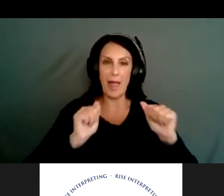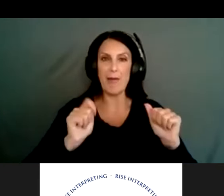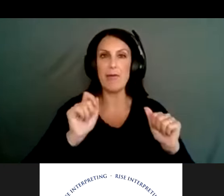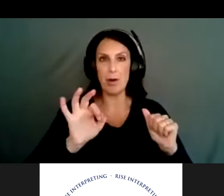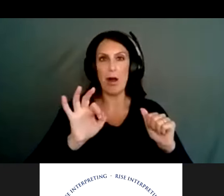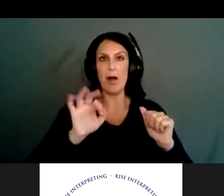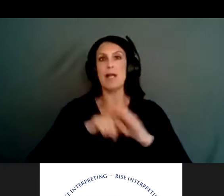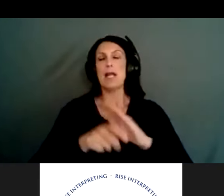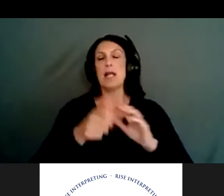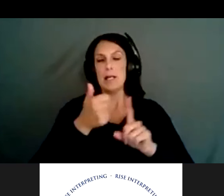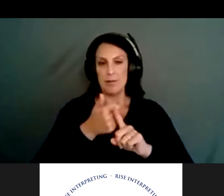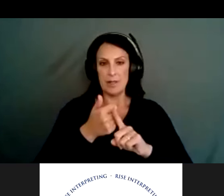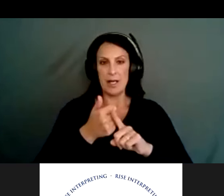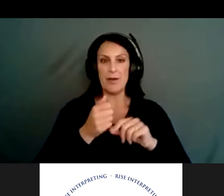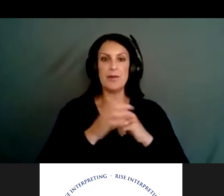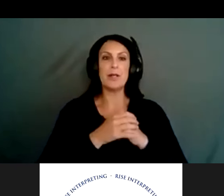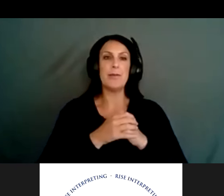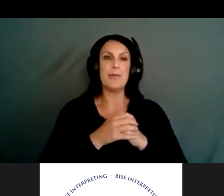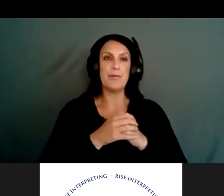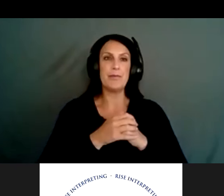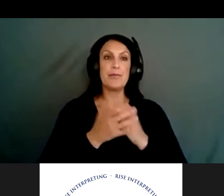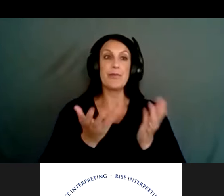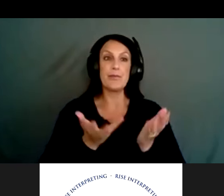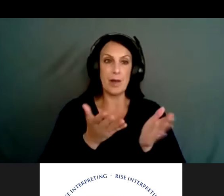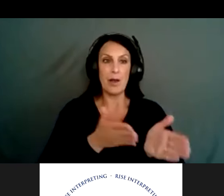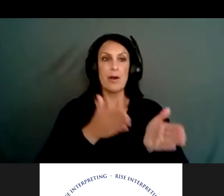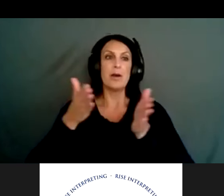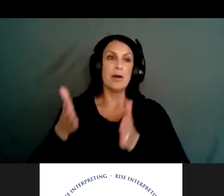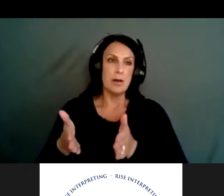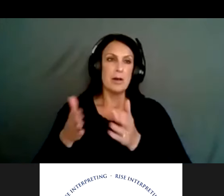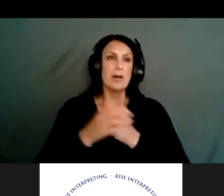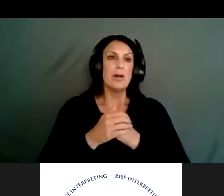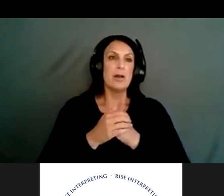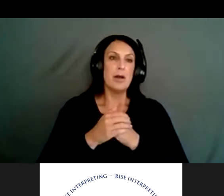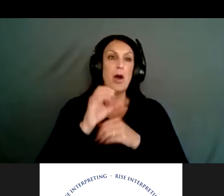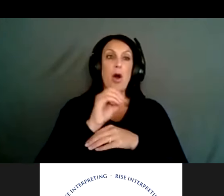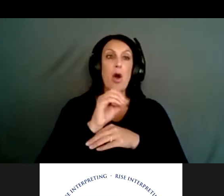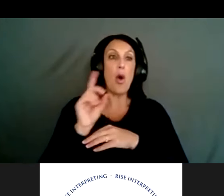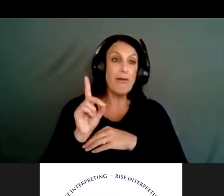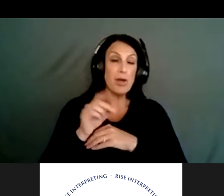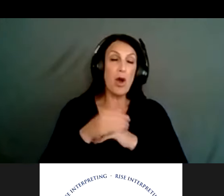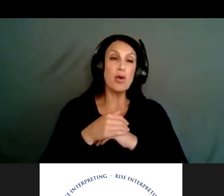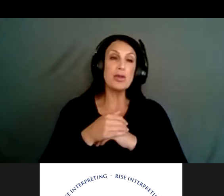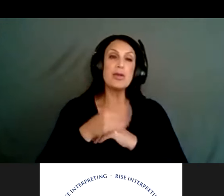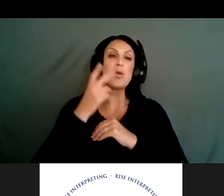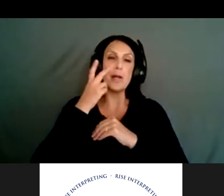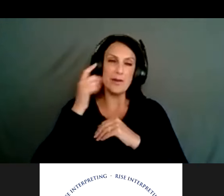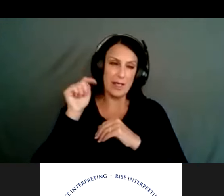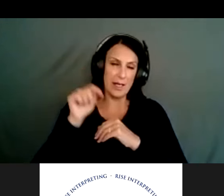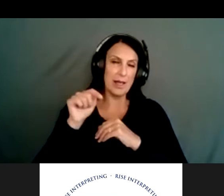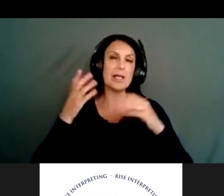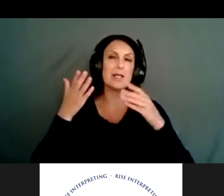All right, so when it comes to mean safety around poison and overdose, we actually have seen some examples of this being effective. Many